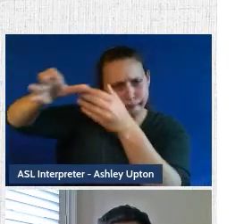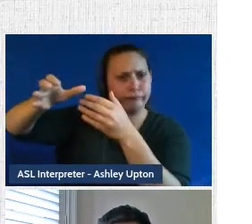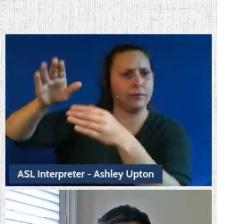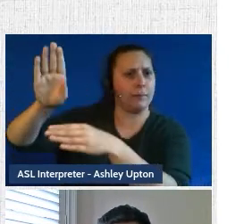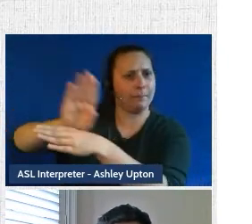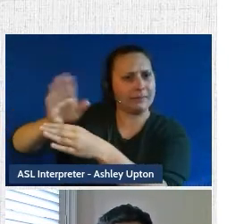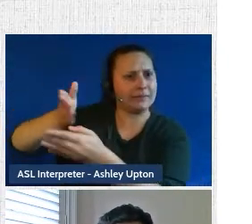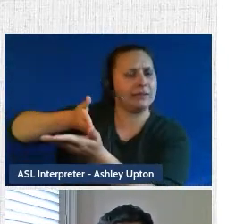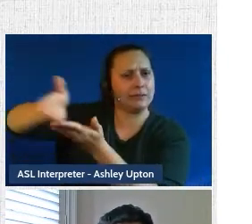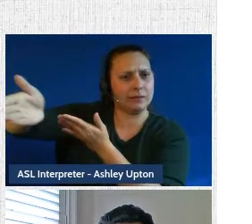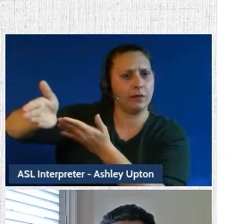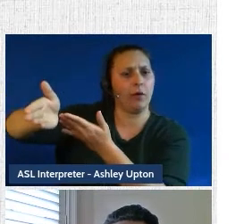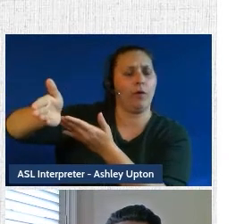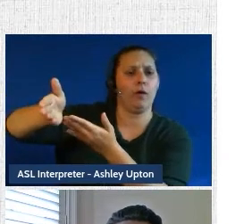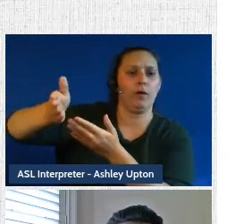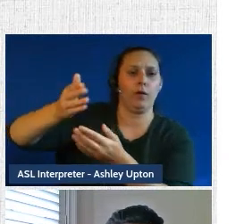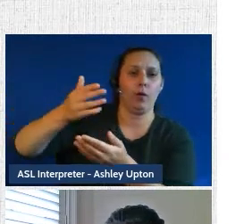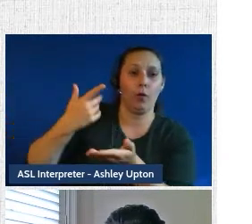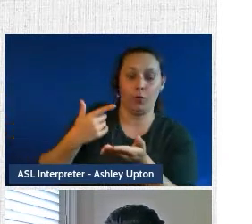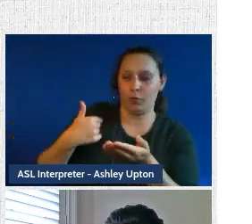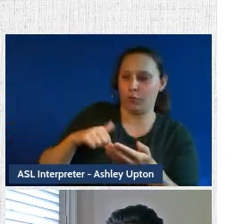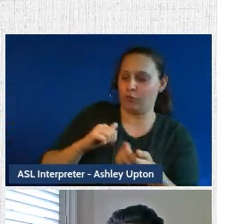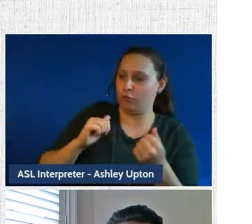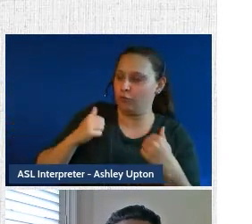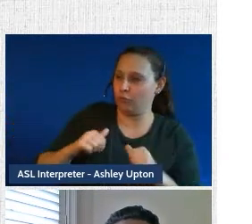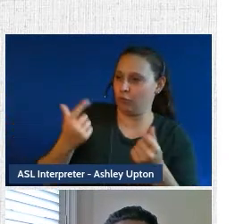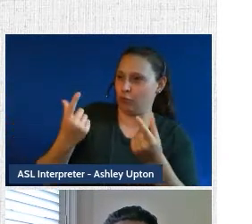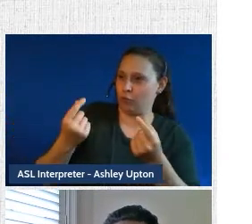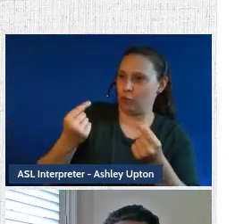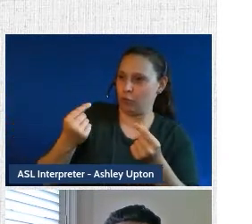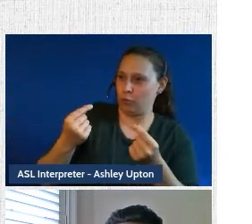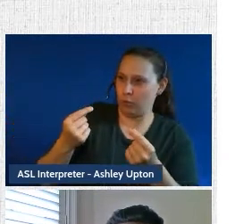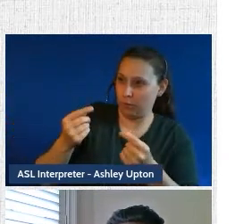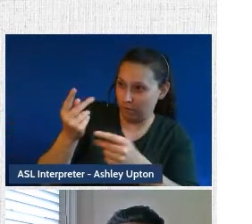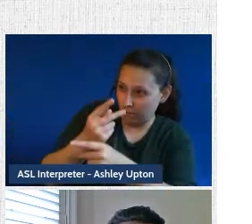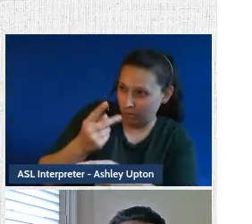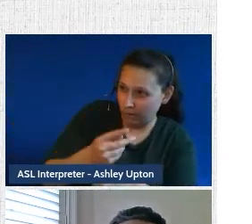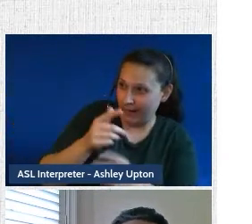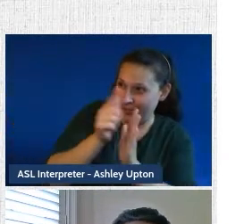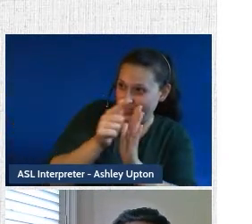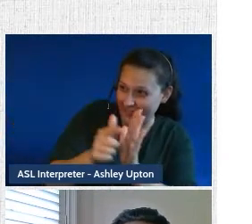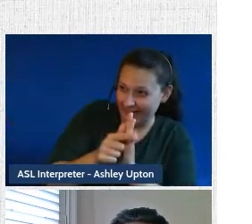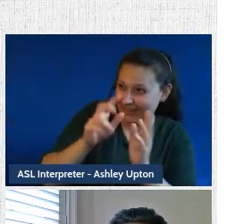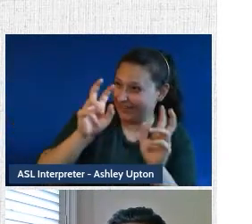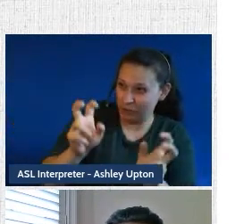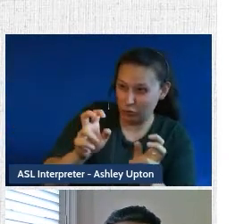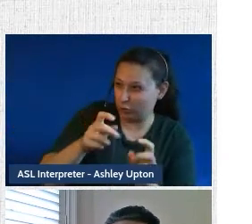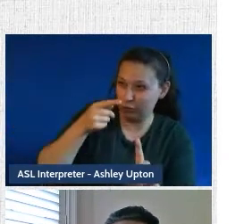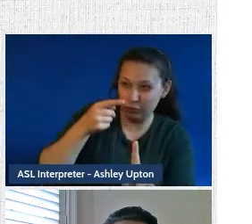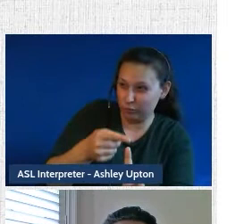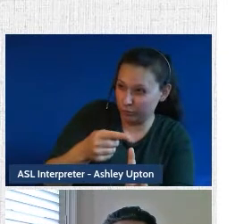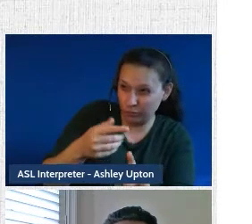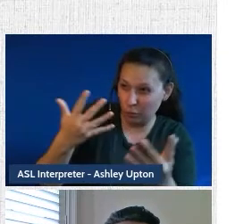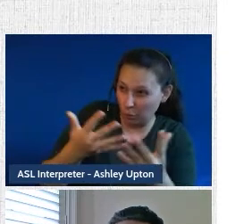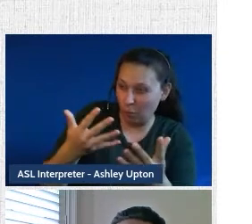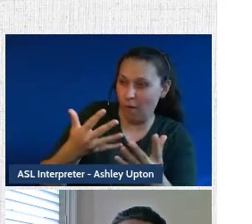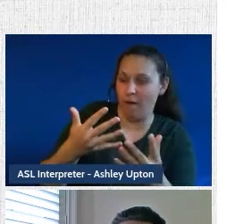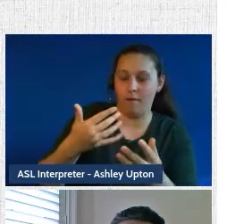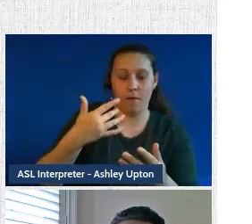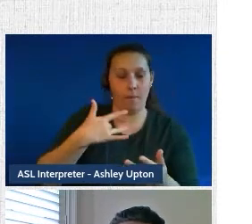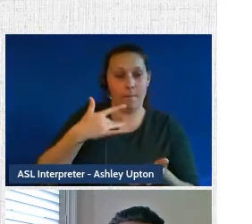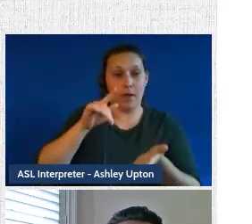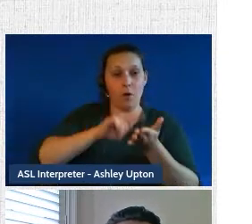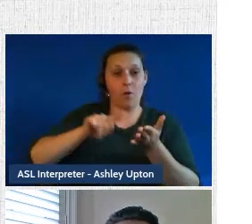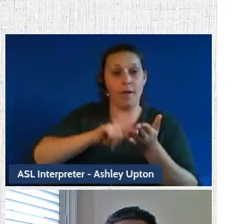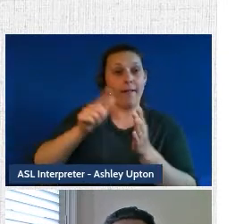business aspects of our projects. And so, you know, we try to really narrow in on the legal issues. And so when we do legal research, I tell people that illegal